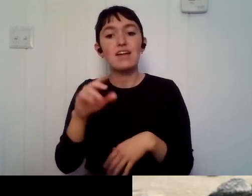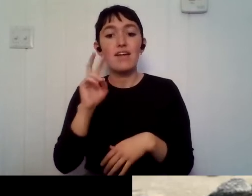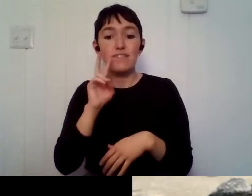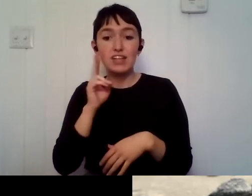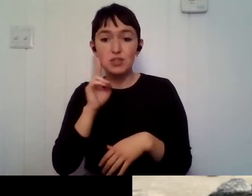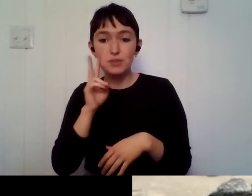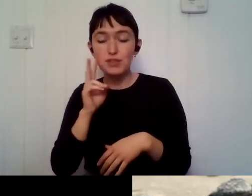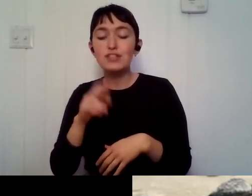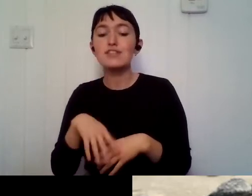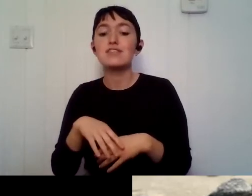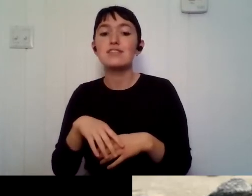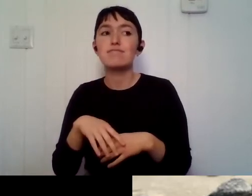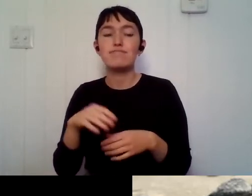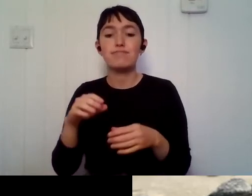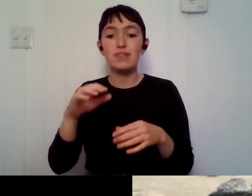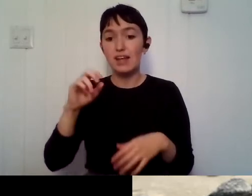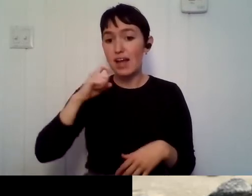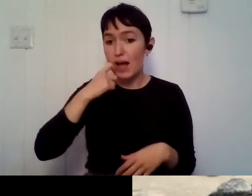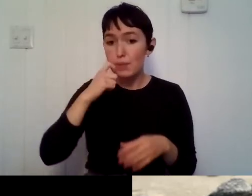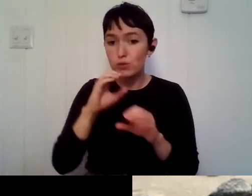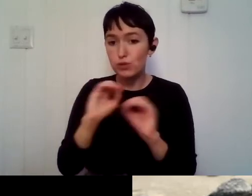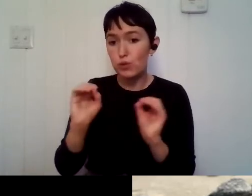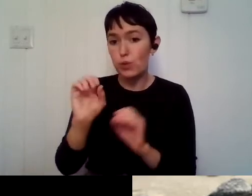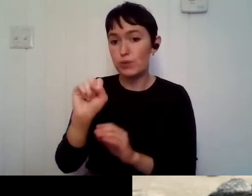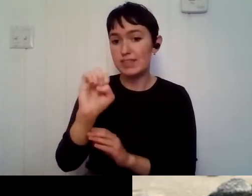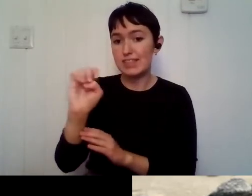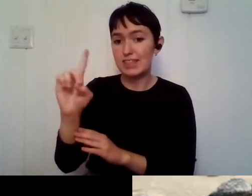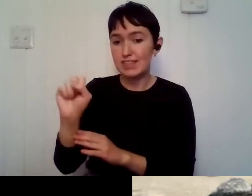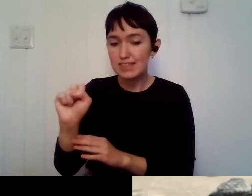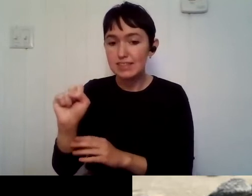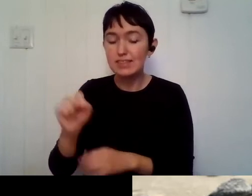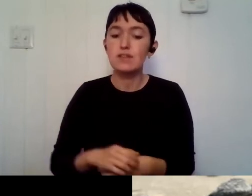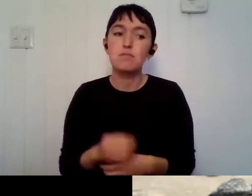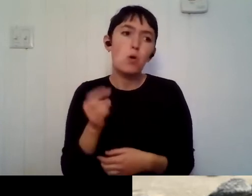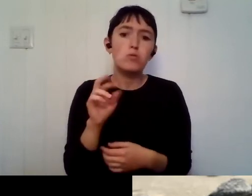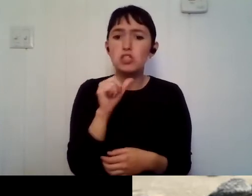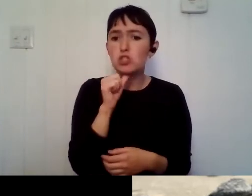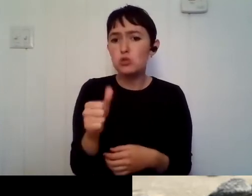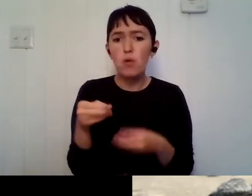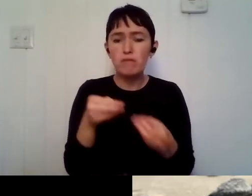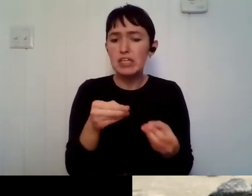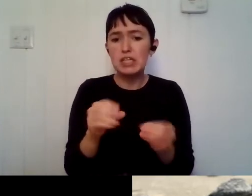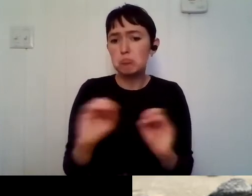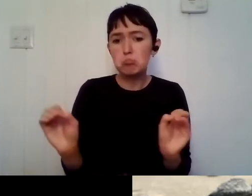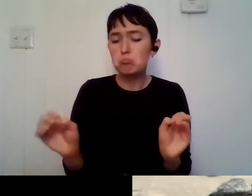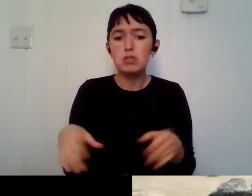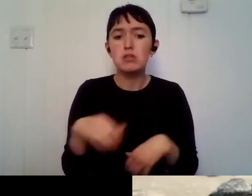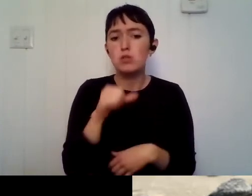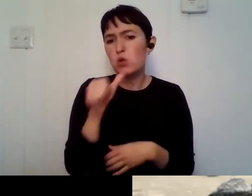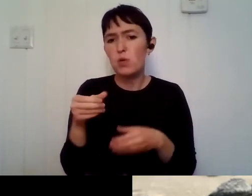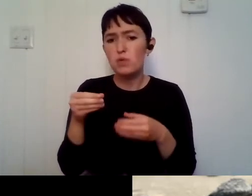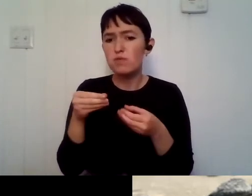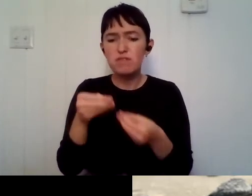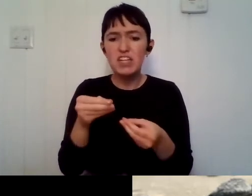Um, but it's best to just let them forage on their own. Um, and don't feed them at all. Don't feed pretty much any wildlife. Um,